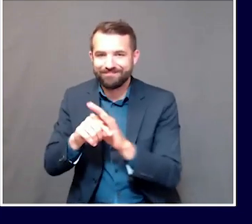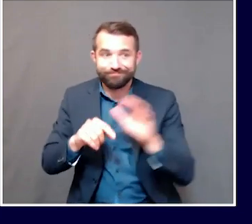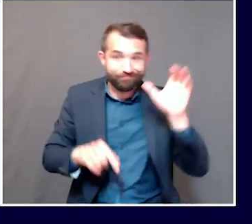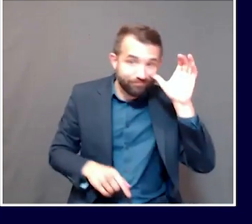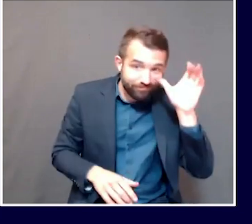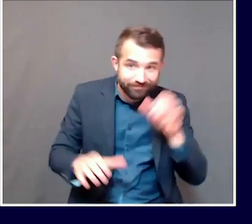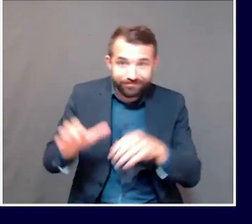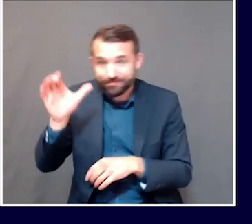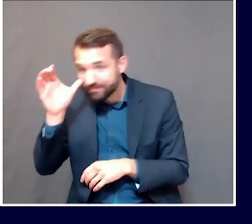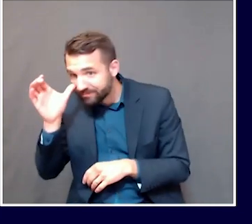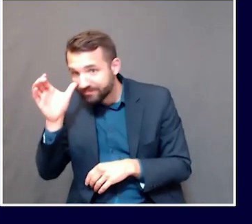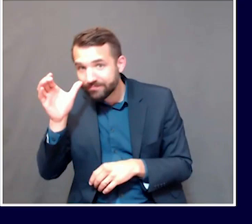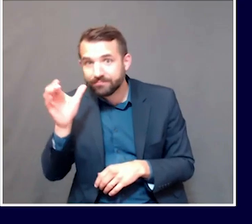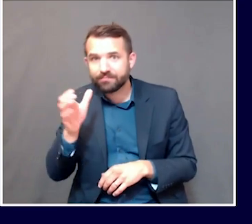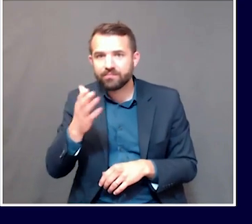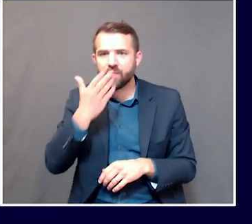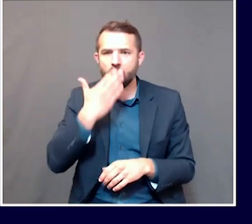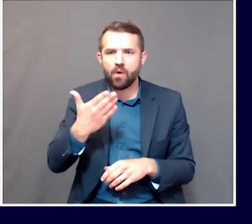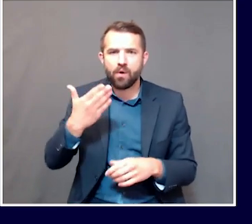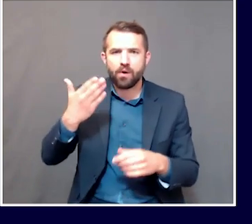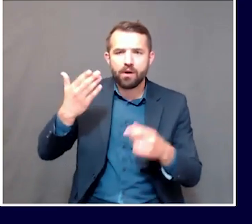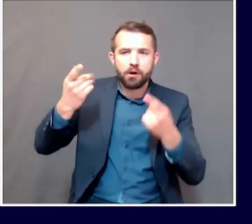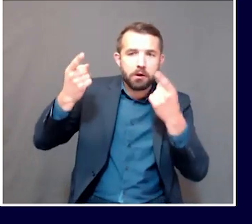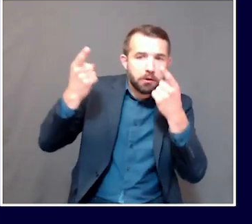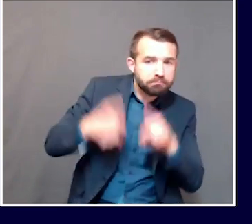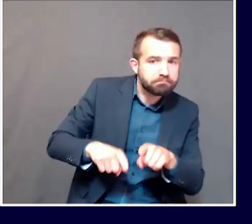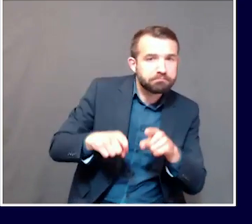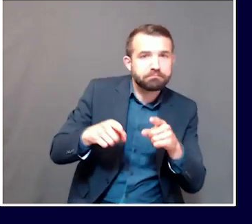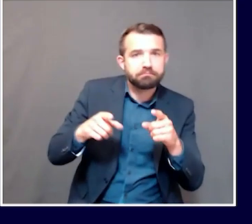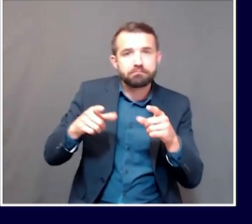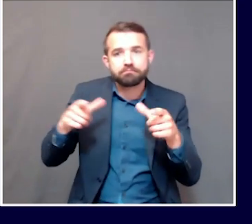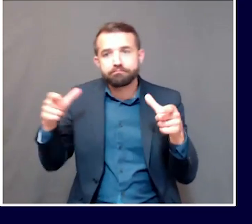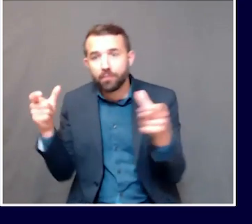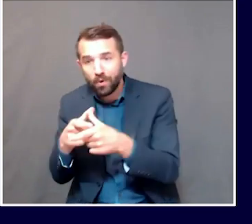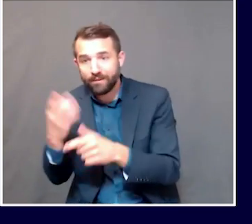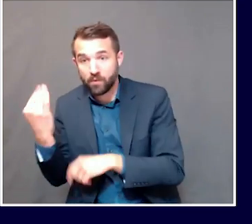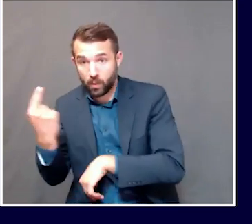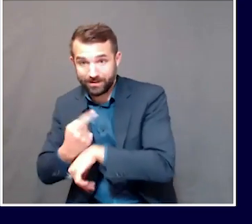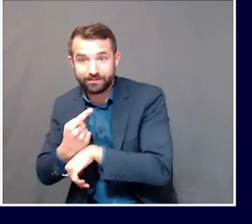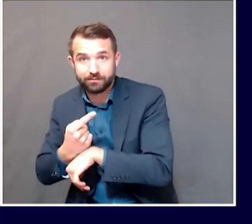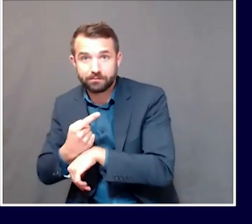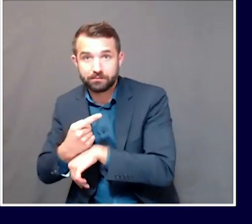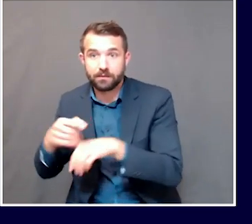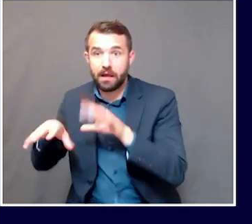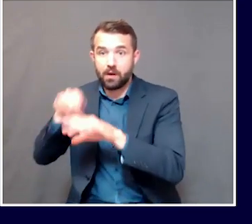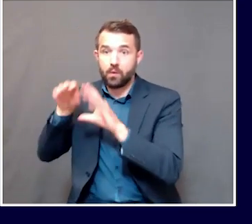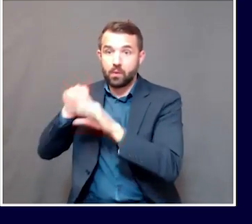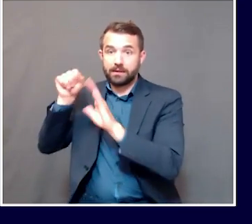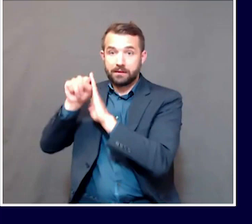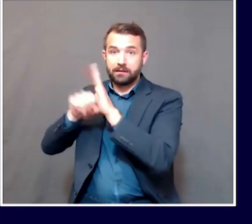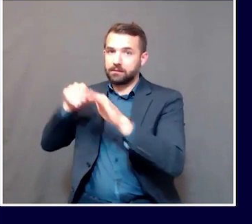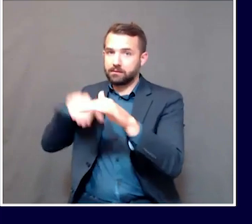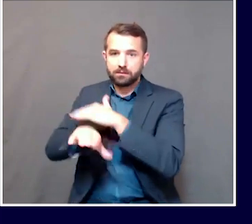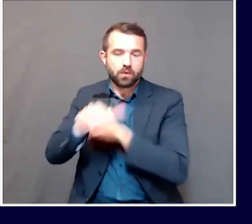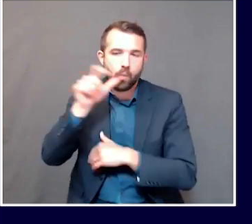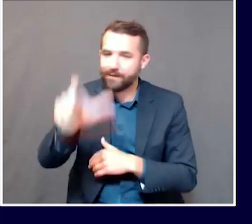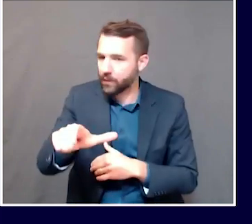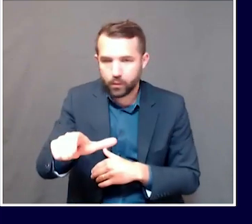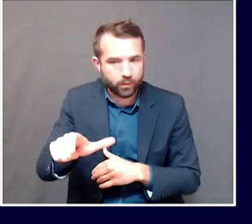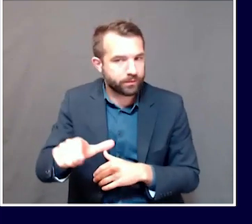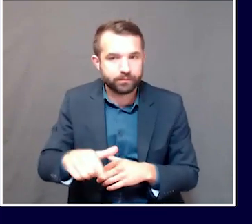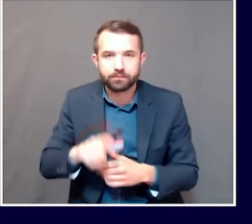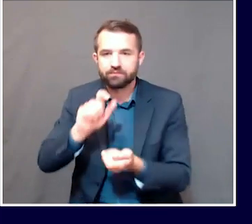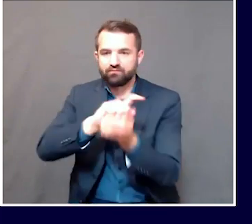compromise to avoid the 14-day quarantine requirement on out-of-state visitors on the